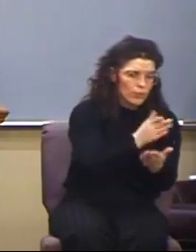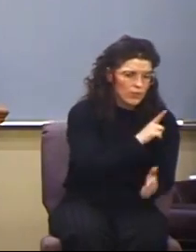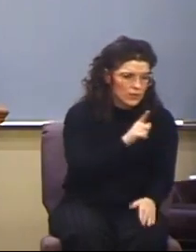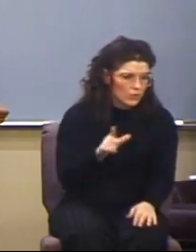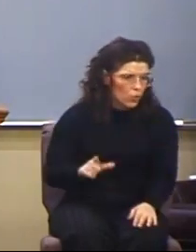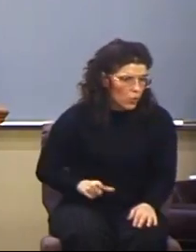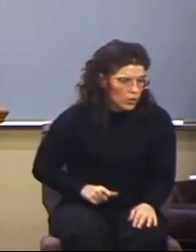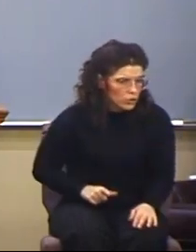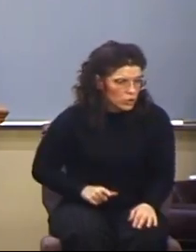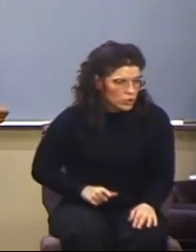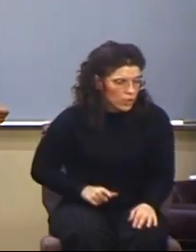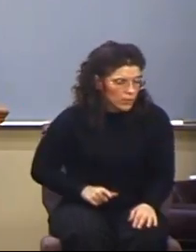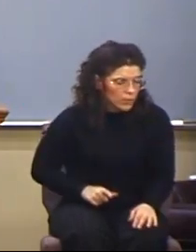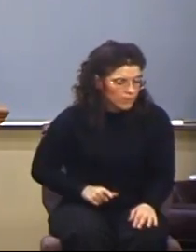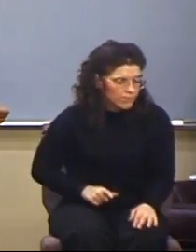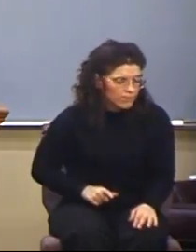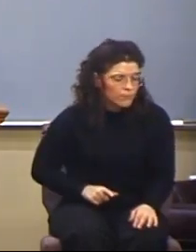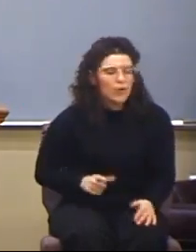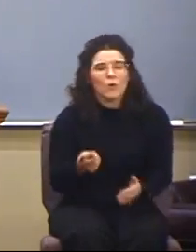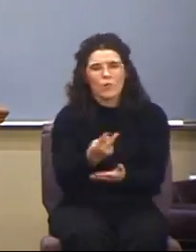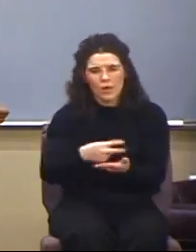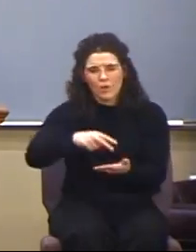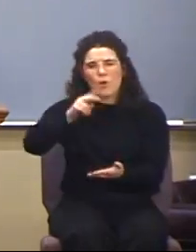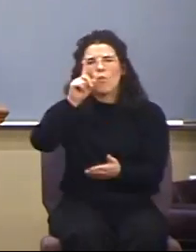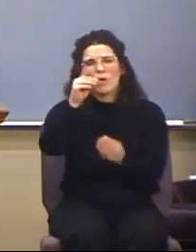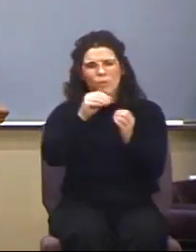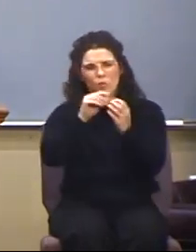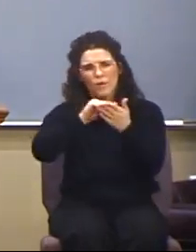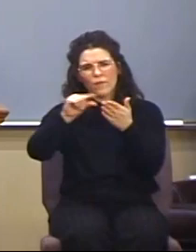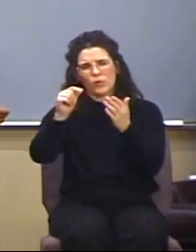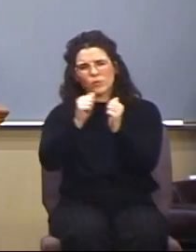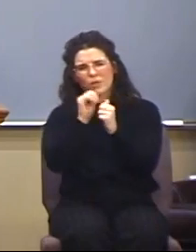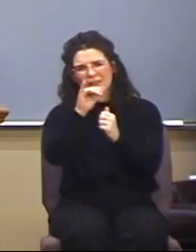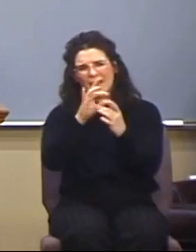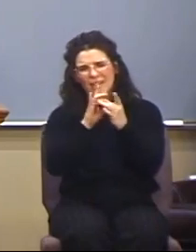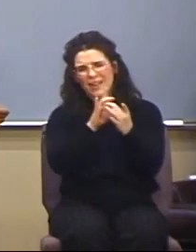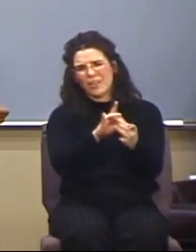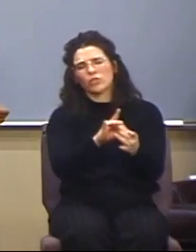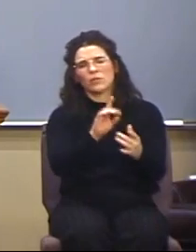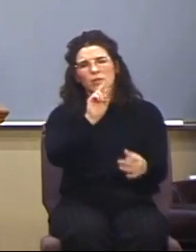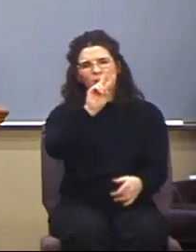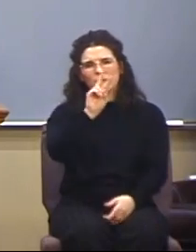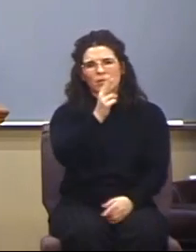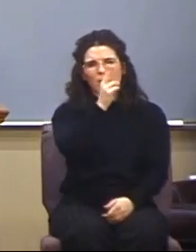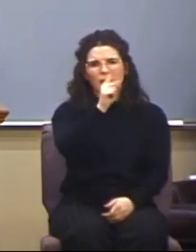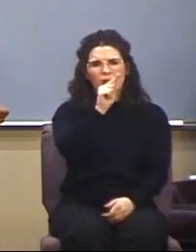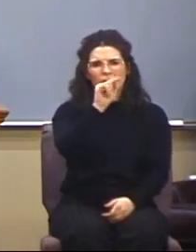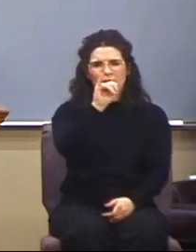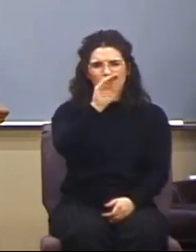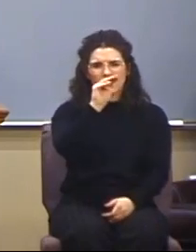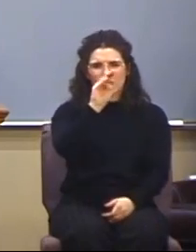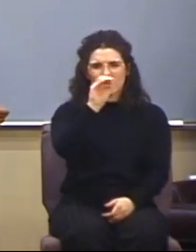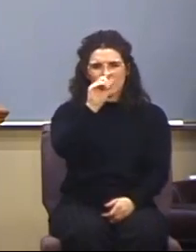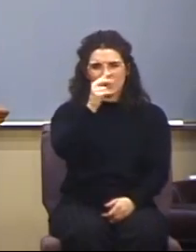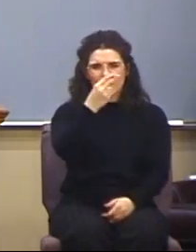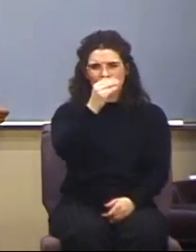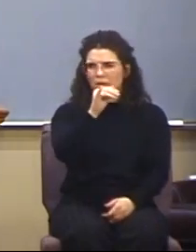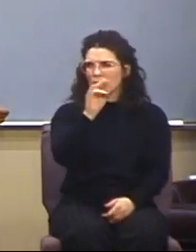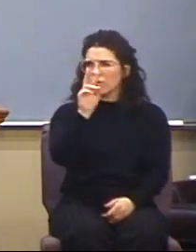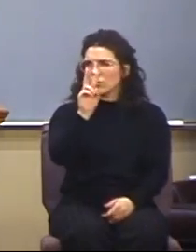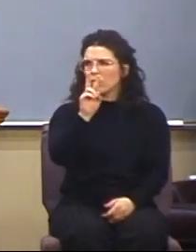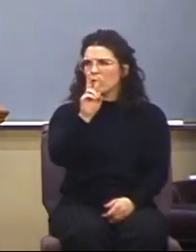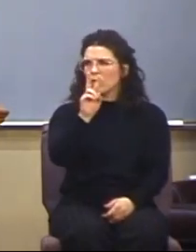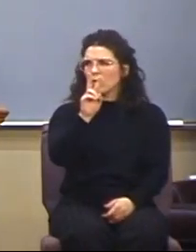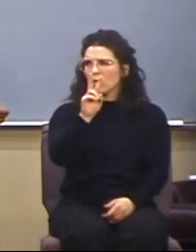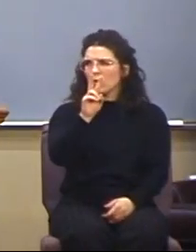his resurrection. One more verse in that regard, 2 Timothy chapter 2. 2 Timothy chapter 2.